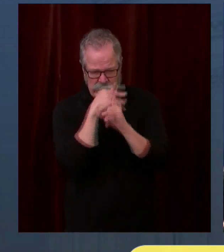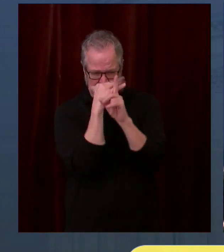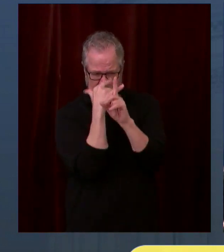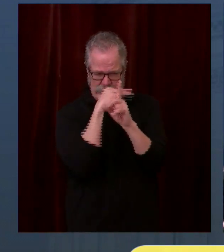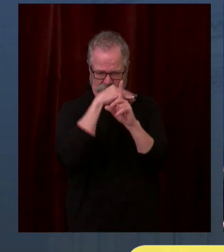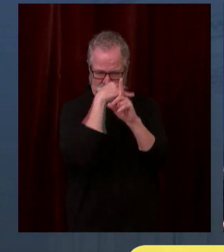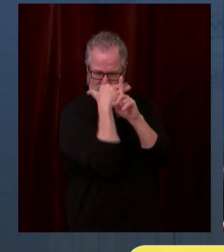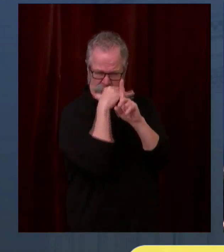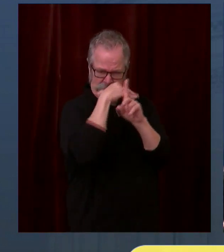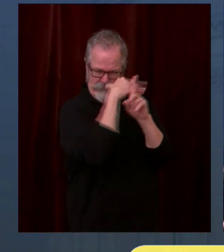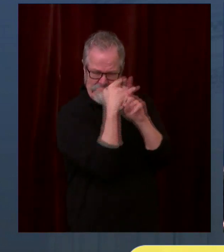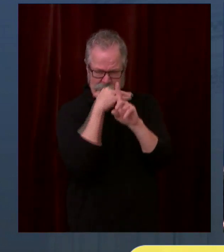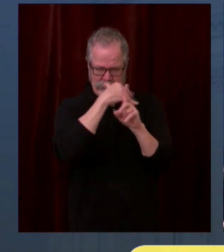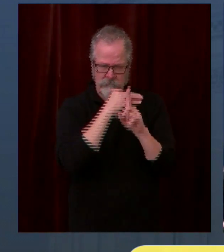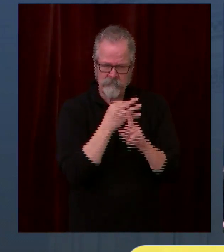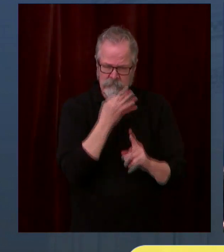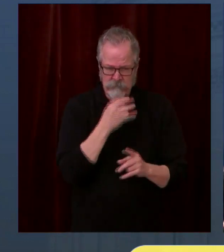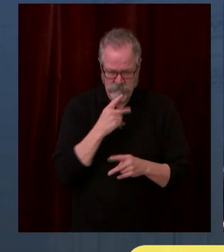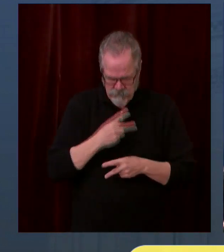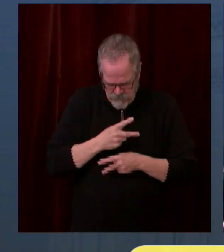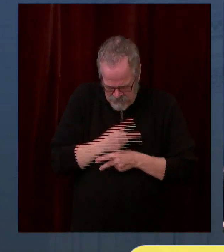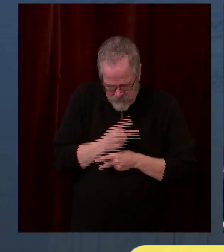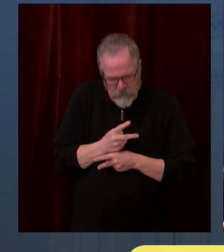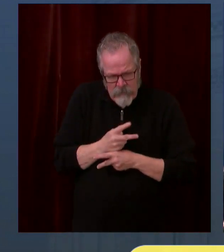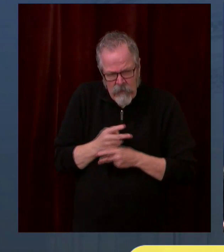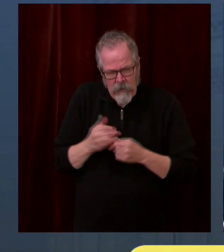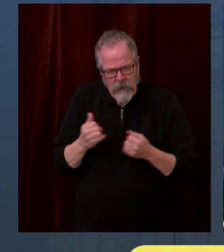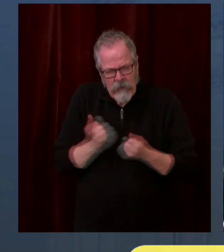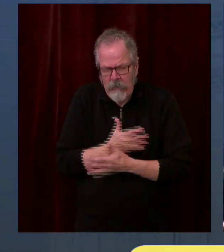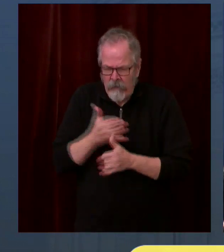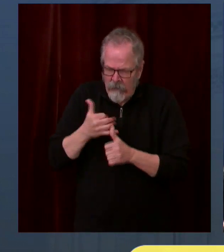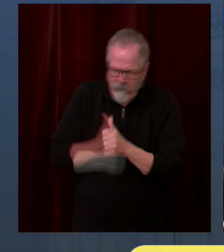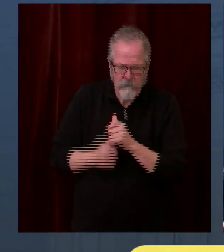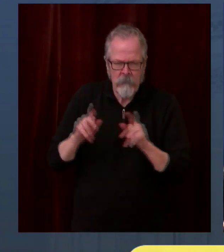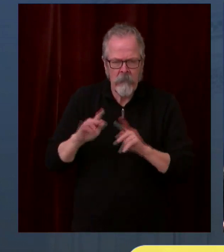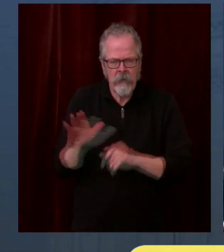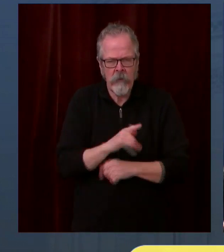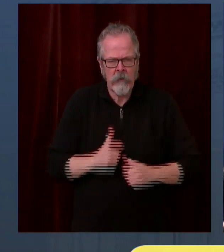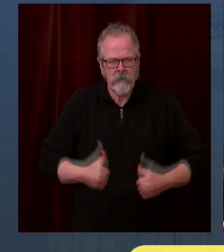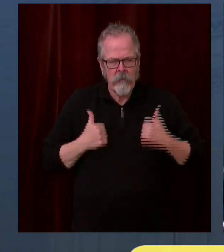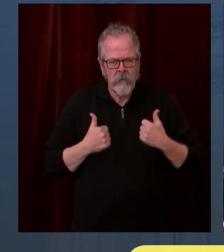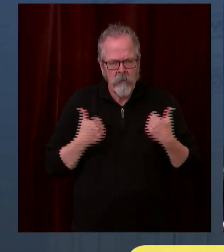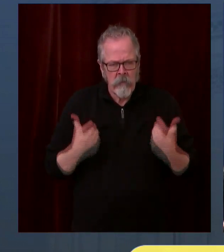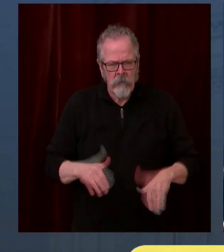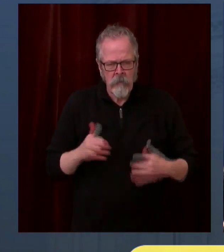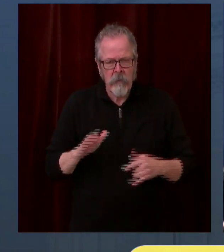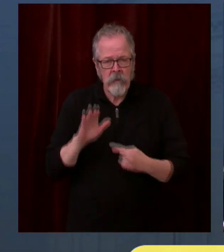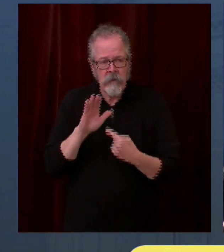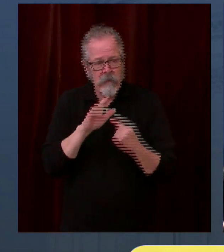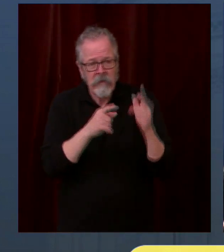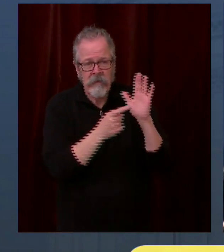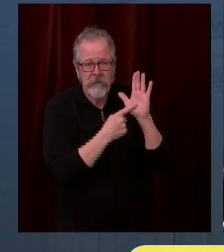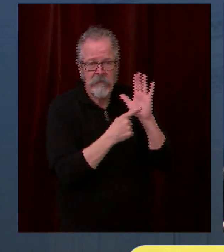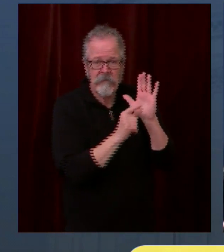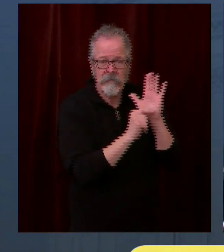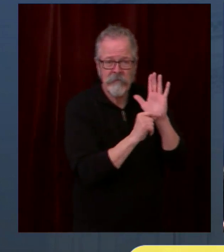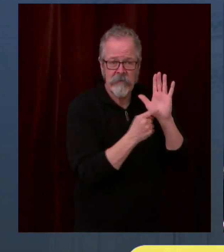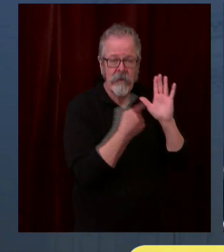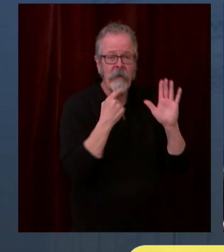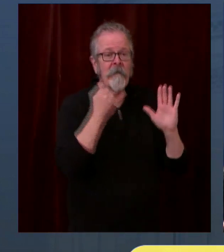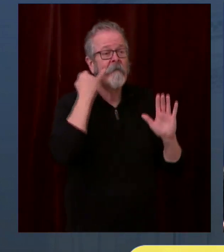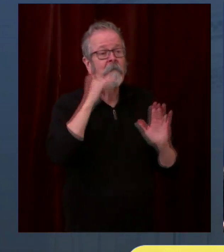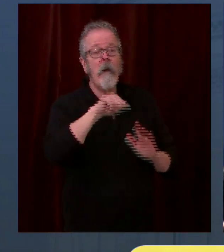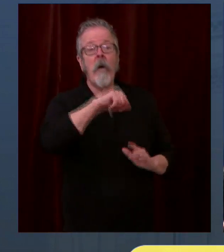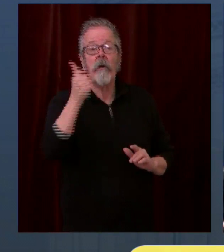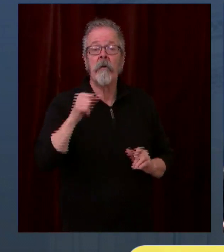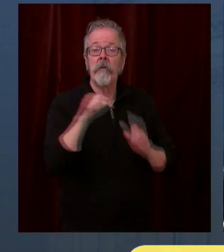The Times, New York Times reported that if every state had approached the crisis the way Washingtonians did, there